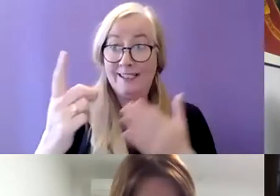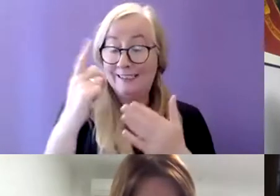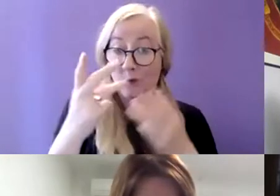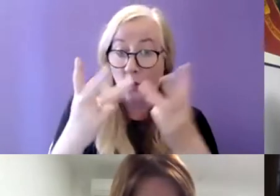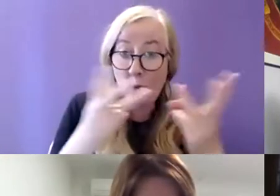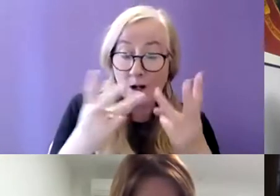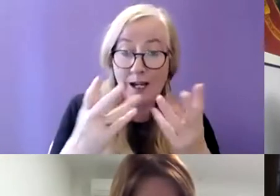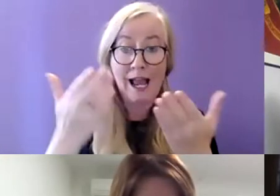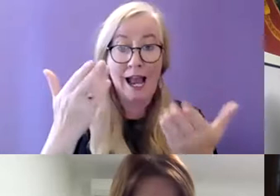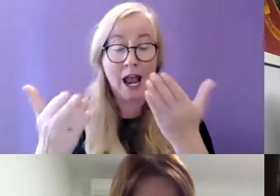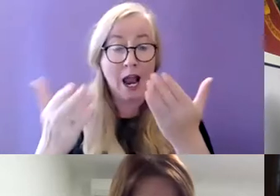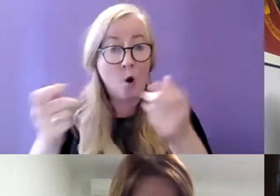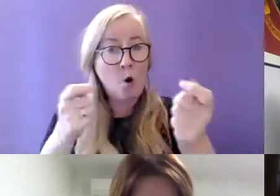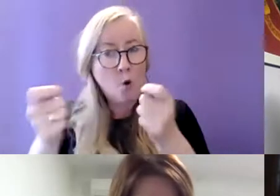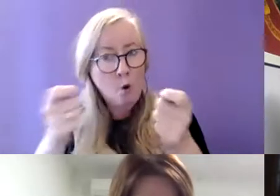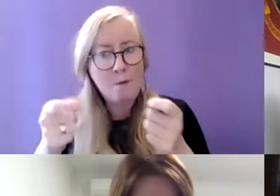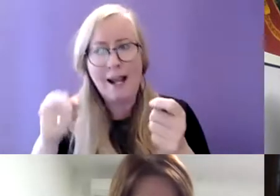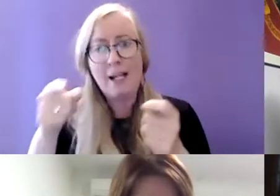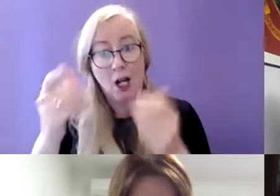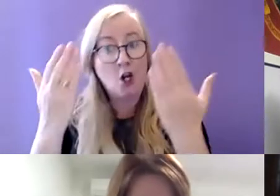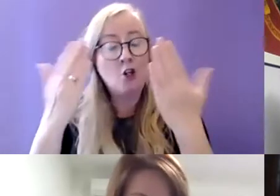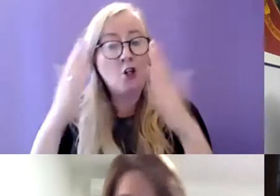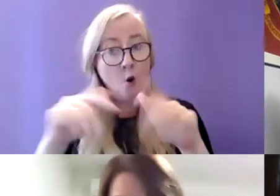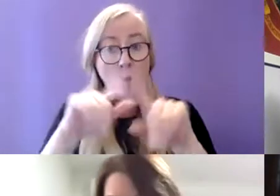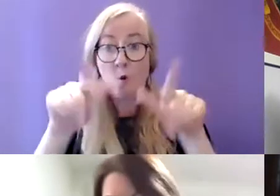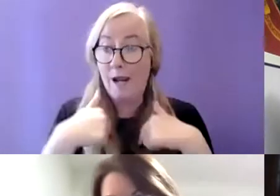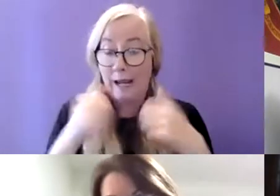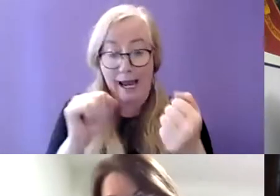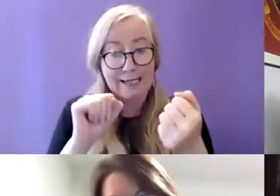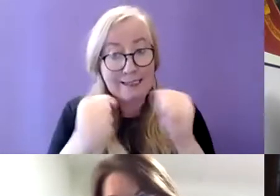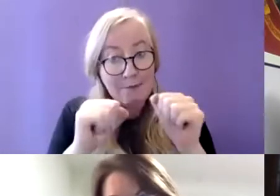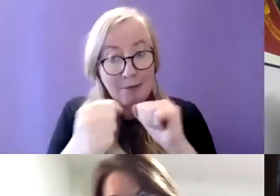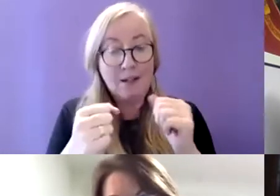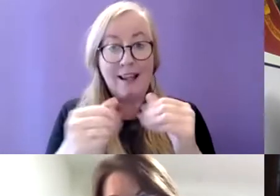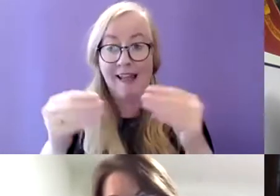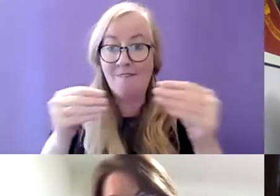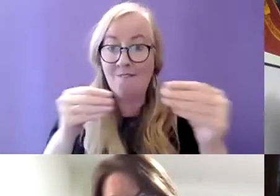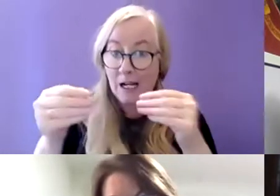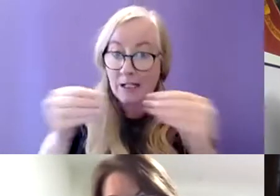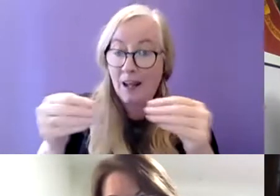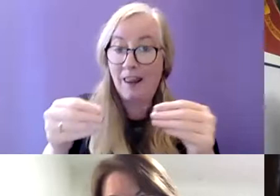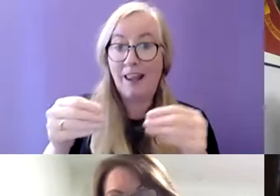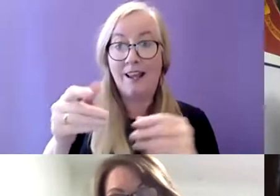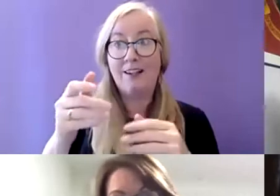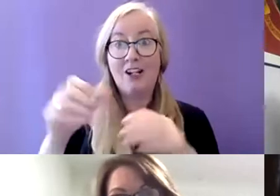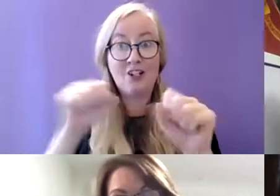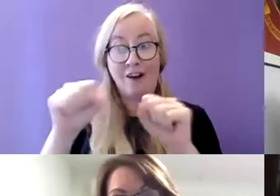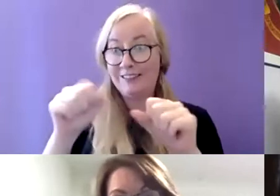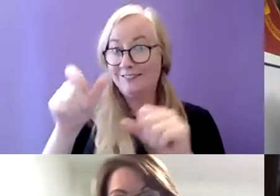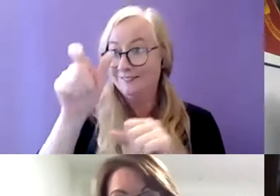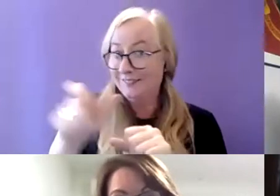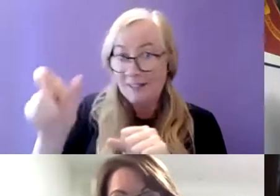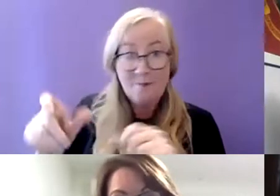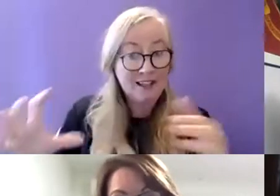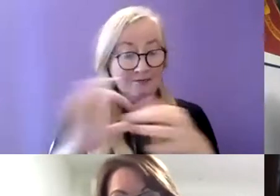it was a real kind of testament to how adaptable and flexible and client centred our organisation is right